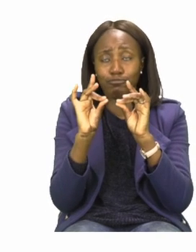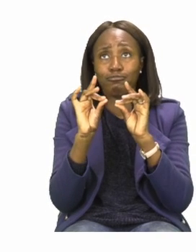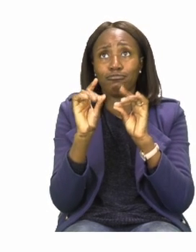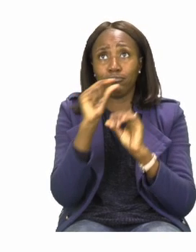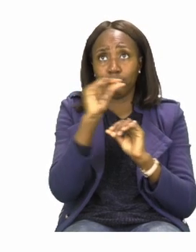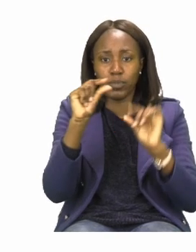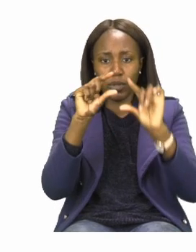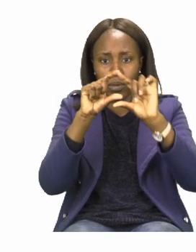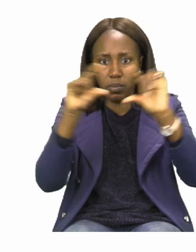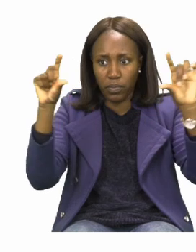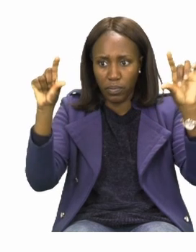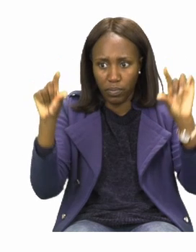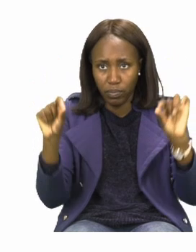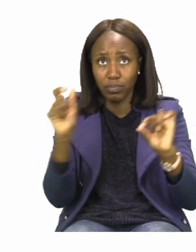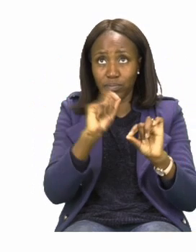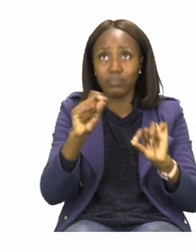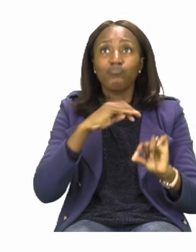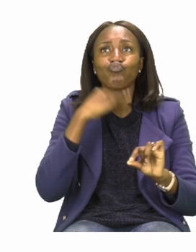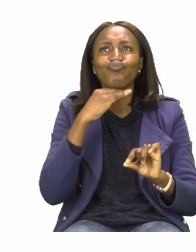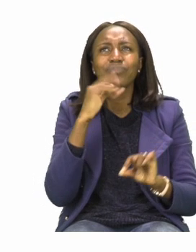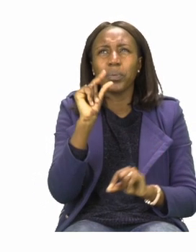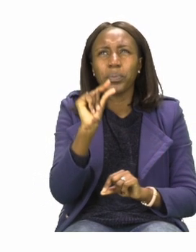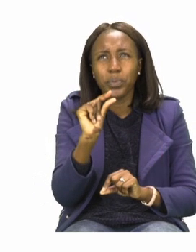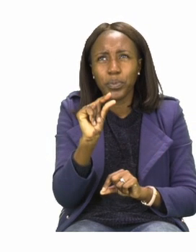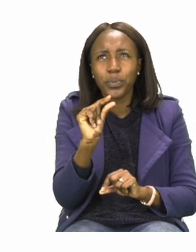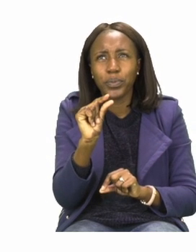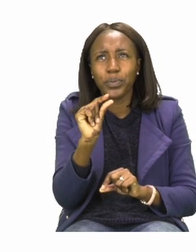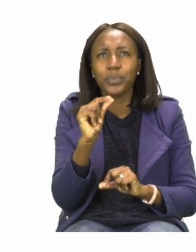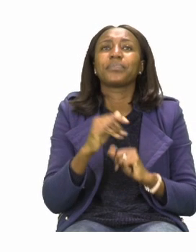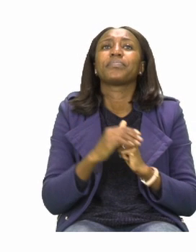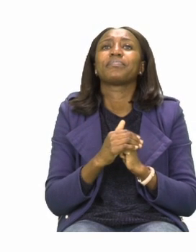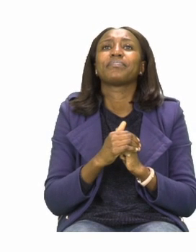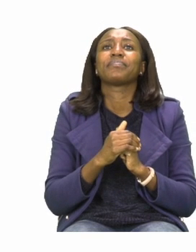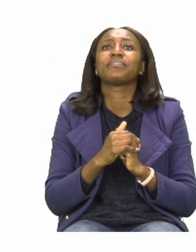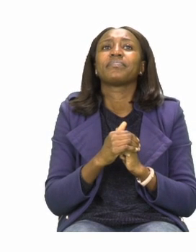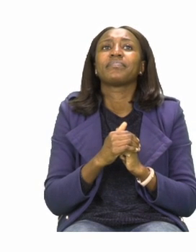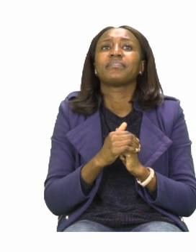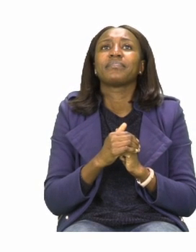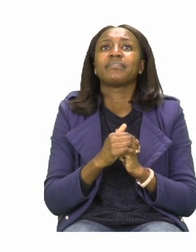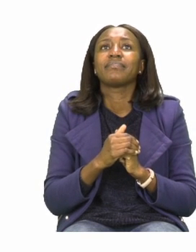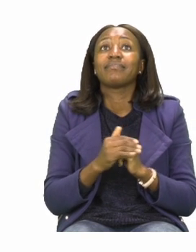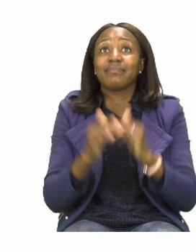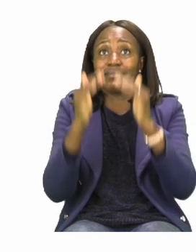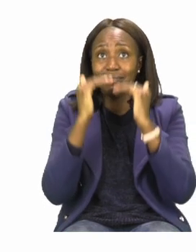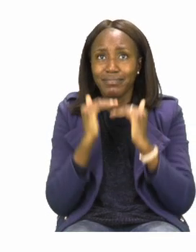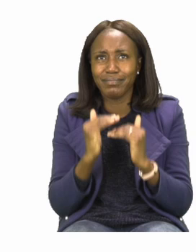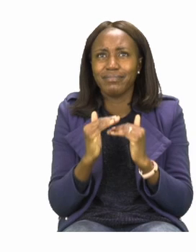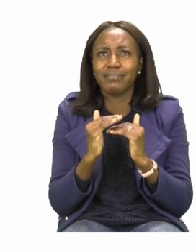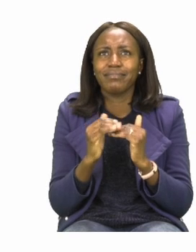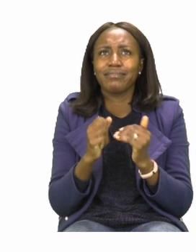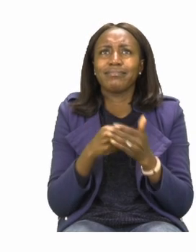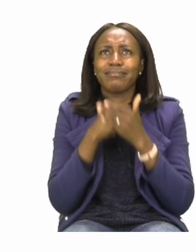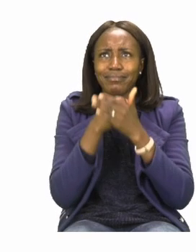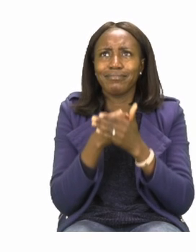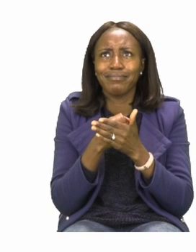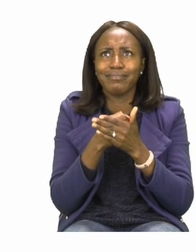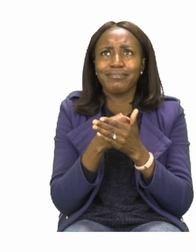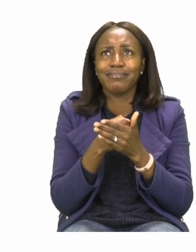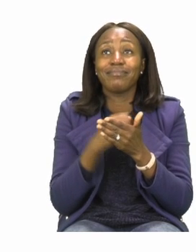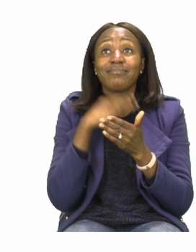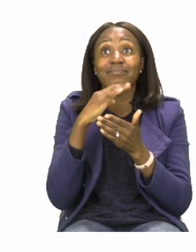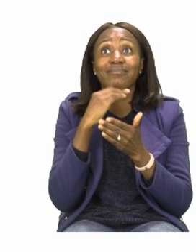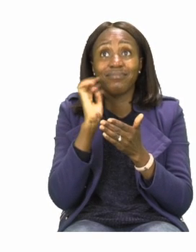write a short story. Then, after that, I would like you to try and read your story to someone.